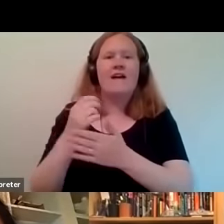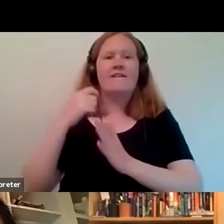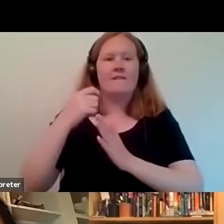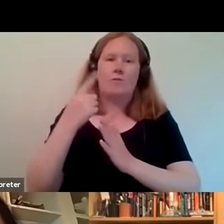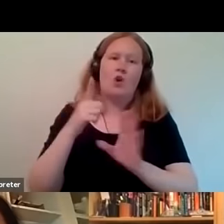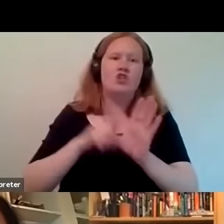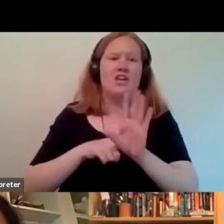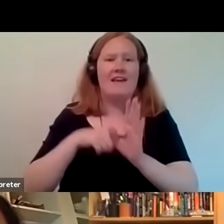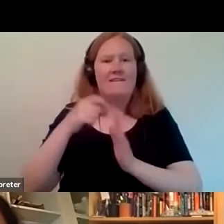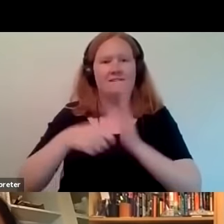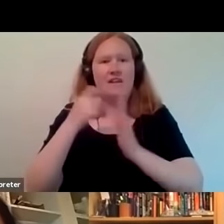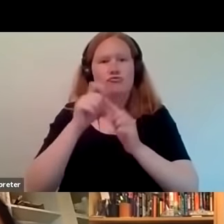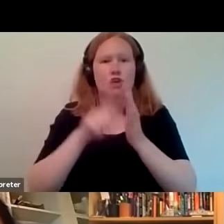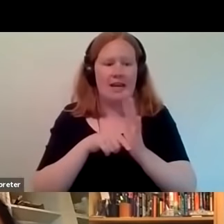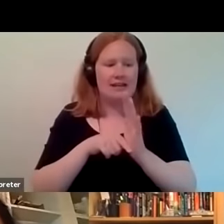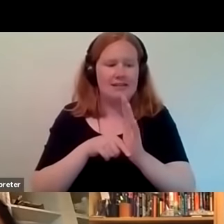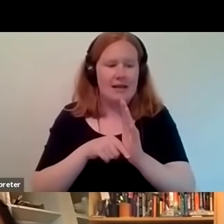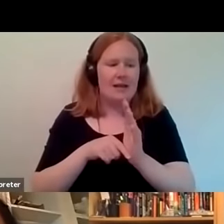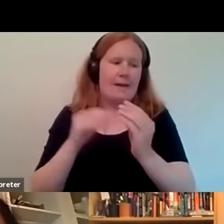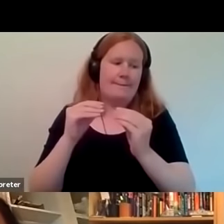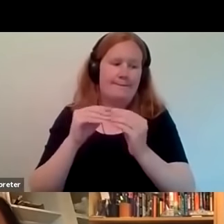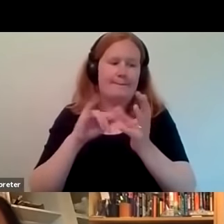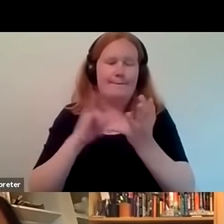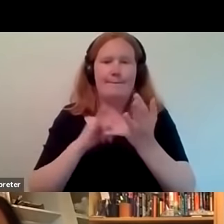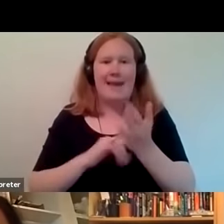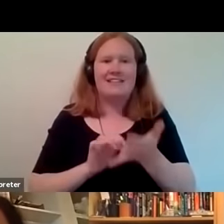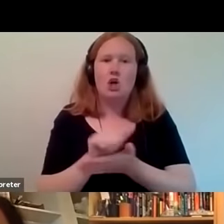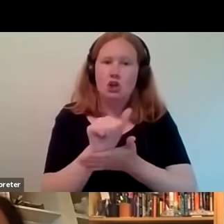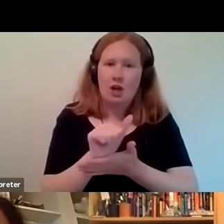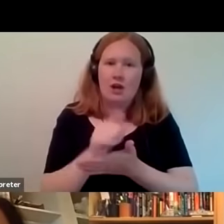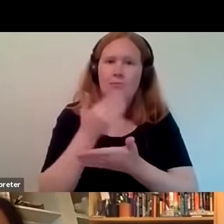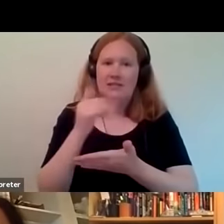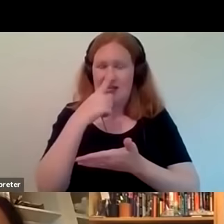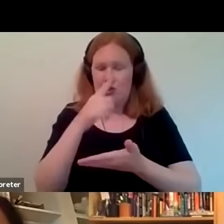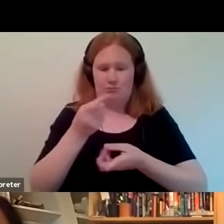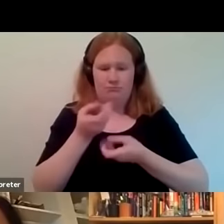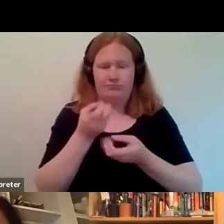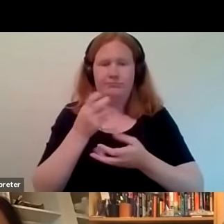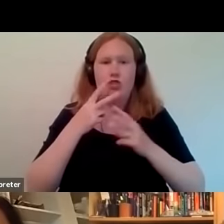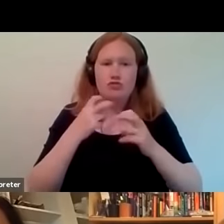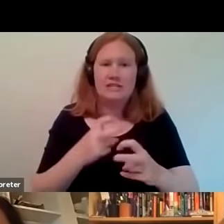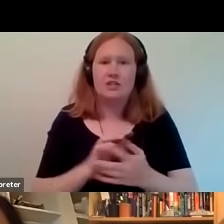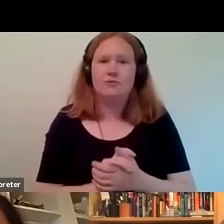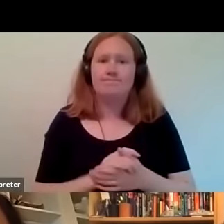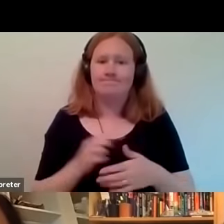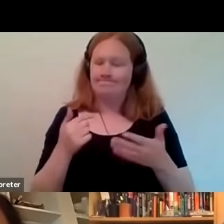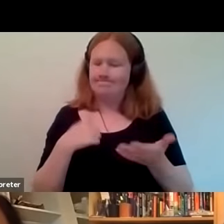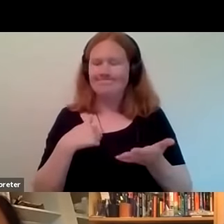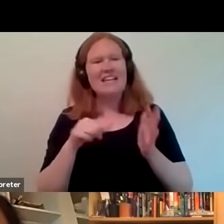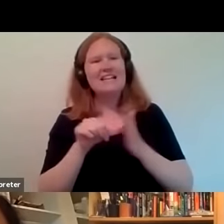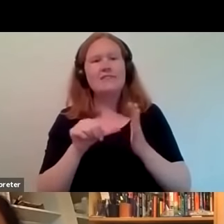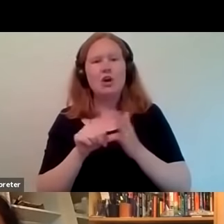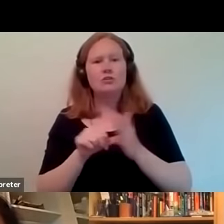um please let us know about um your research and the work that you've been doing on that um i'm not sure where to begin really